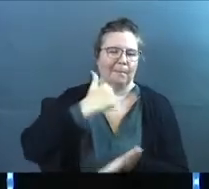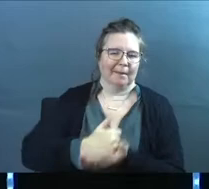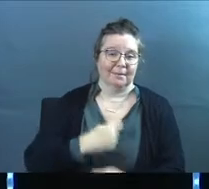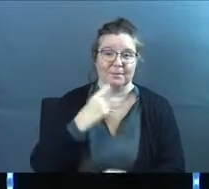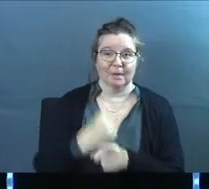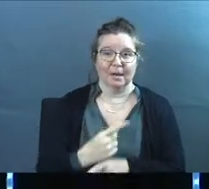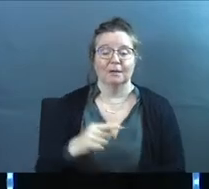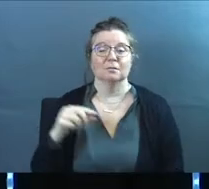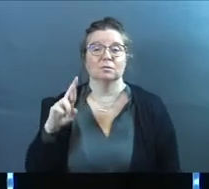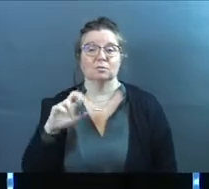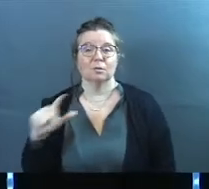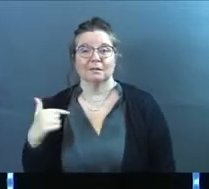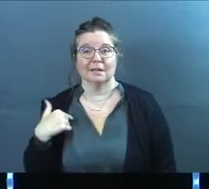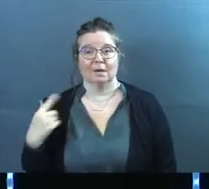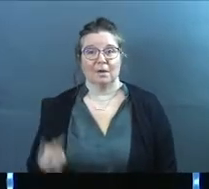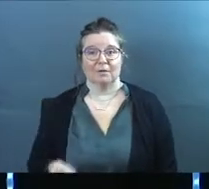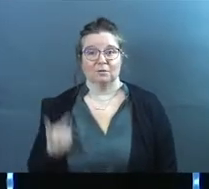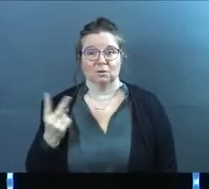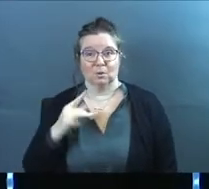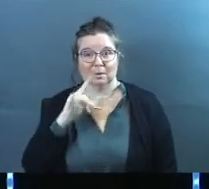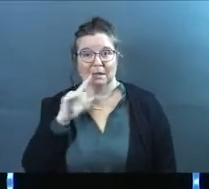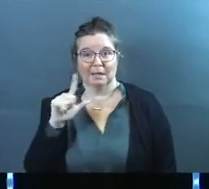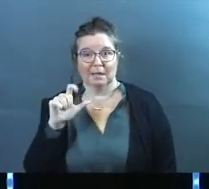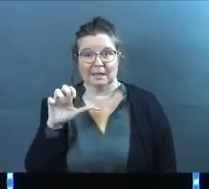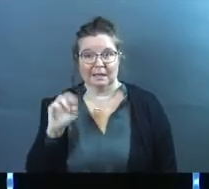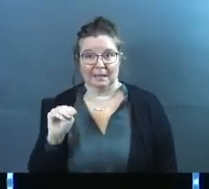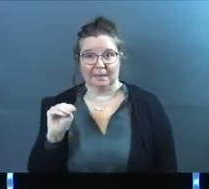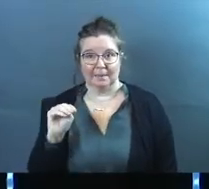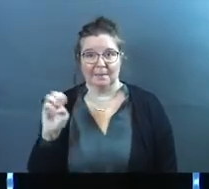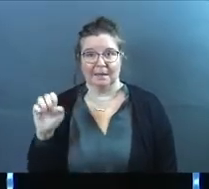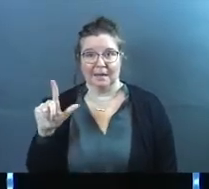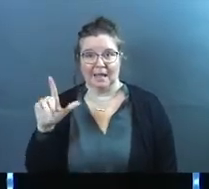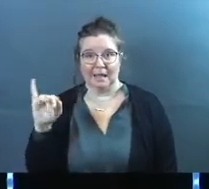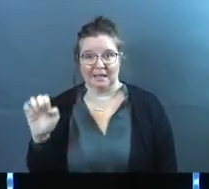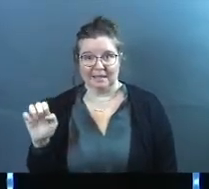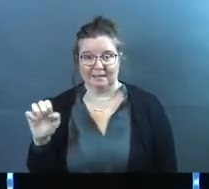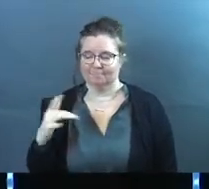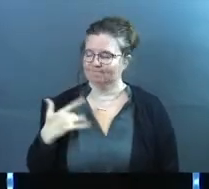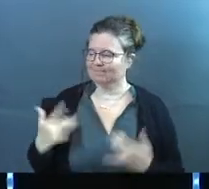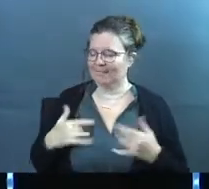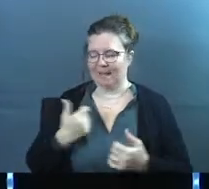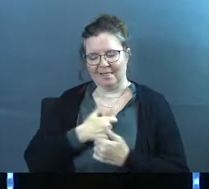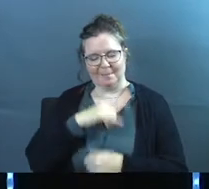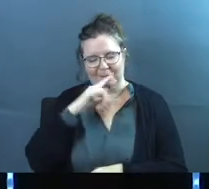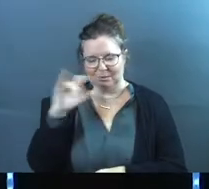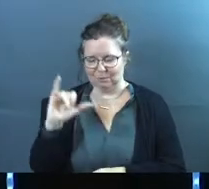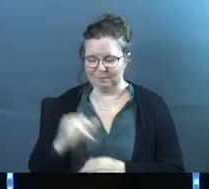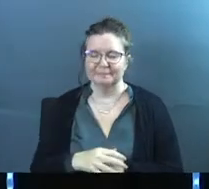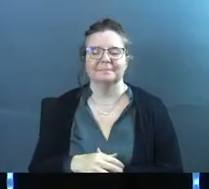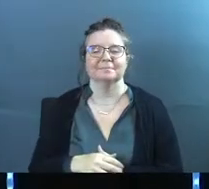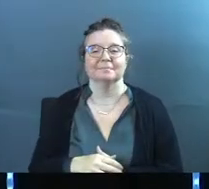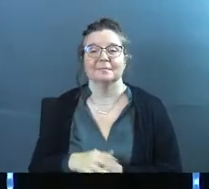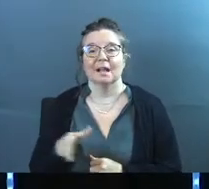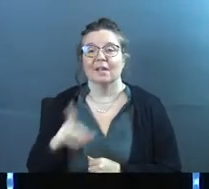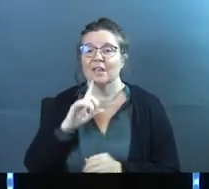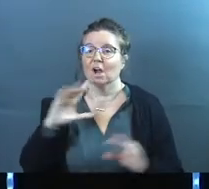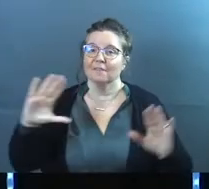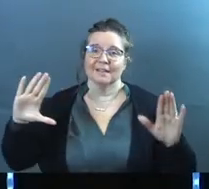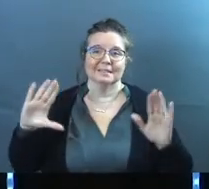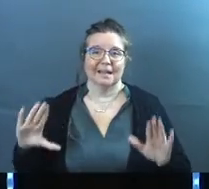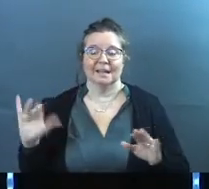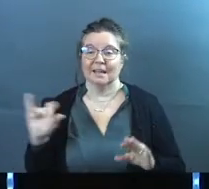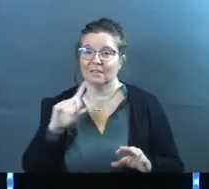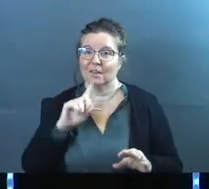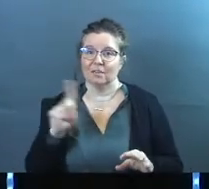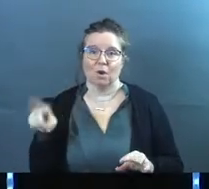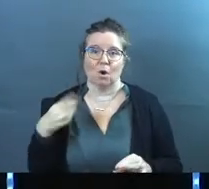So Rachel and I, we've got two kiddos, Liam and Ellie Bustos, five and six years old. Yeah, woo, I love my kids too. And they're fantastic.